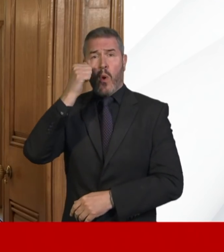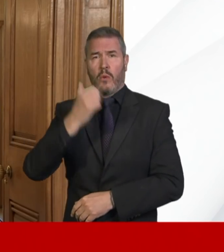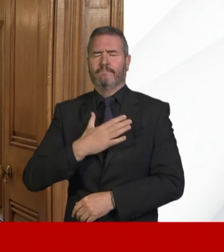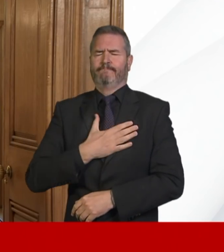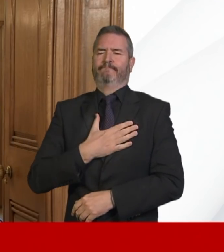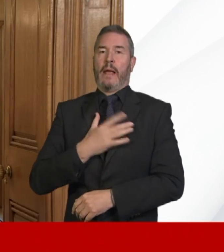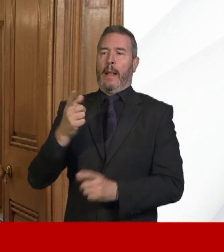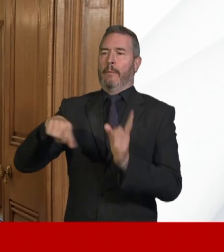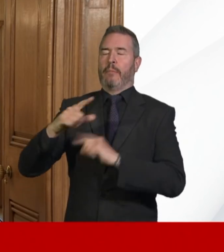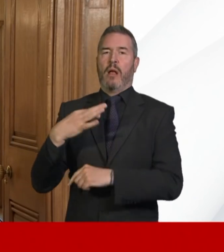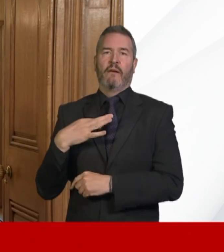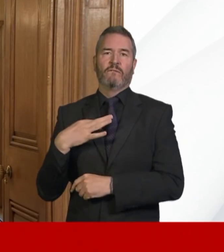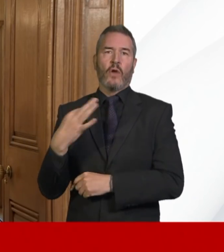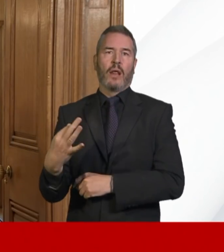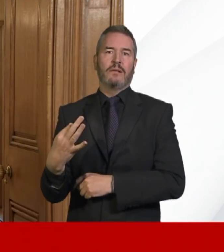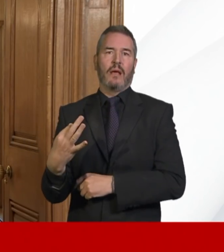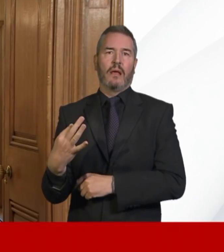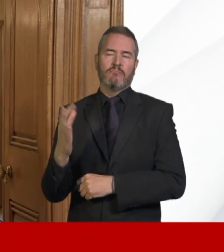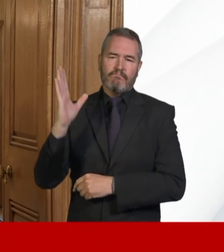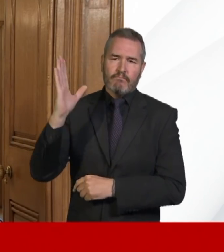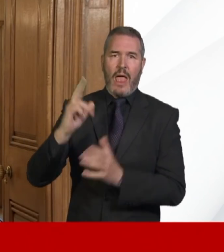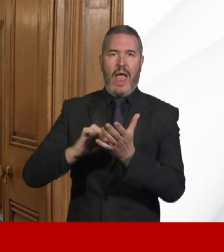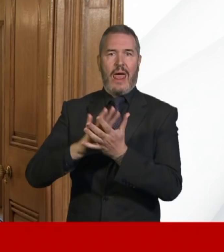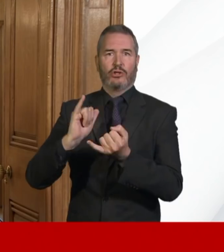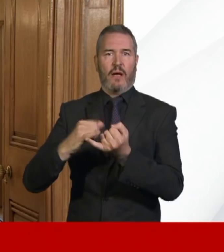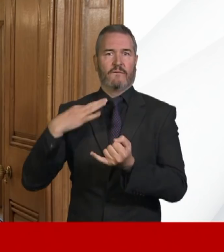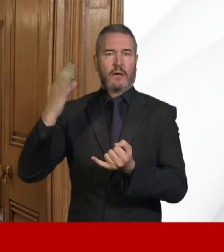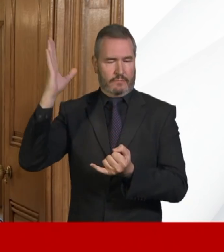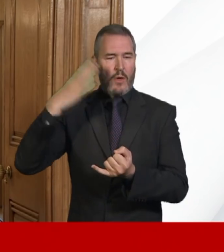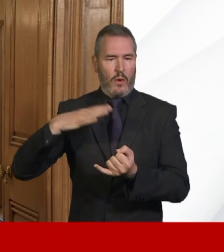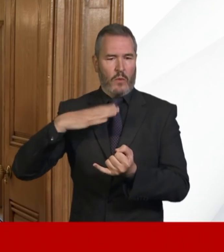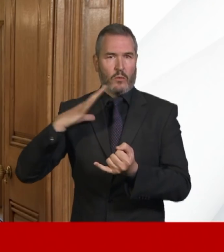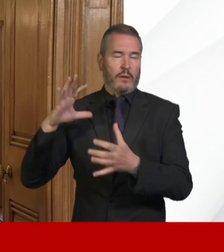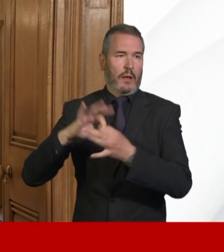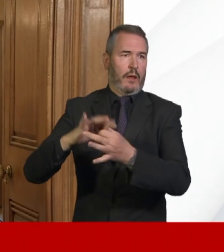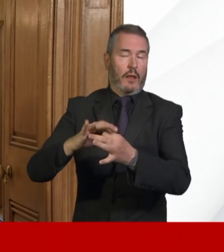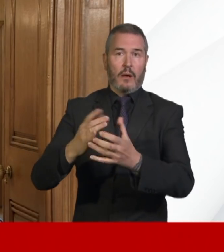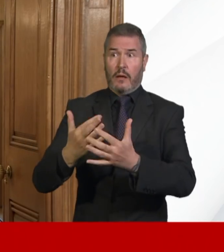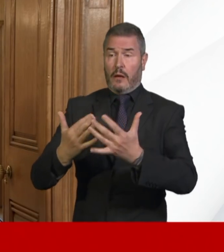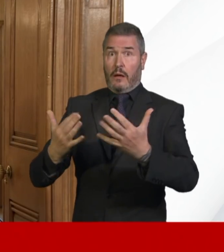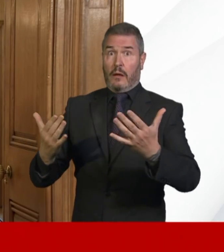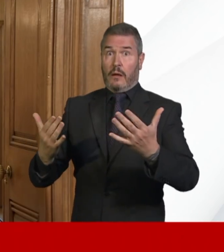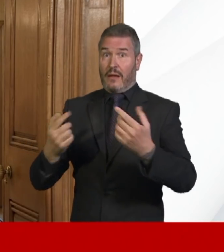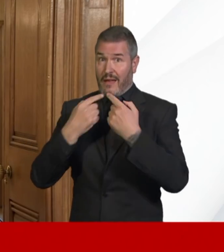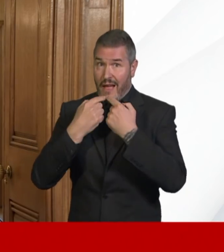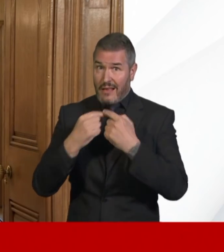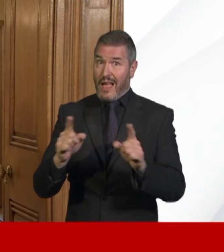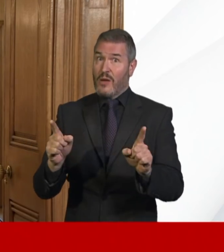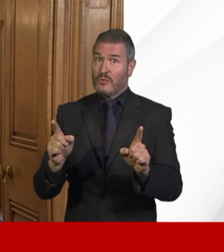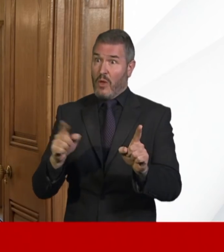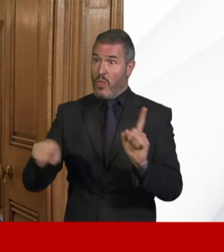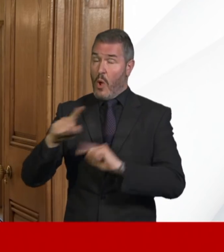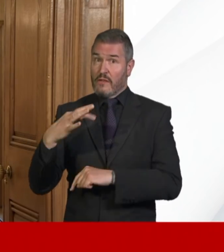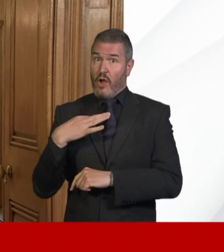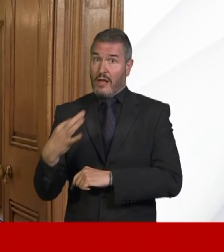who've signed up to be one of the NHS voluntary responders. Today we can announce an extraordinary